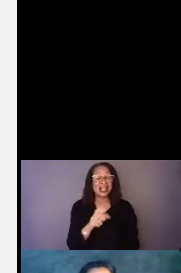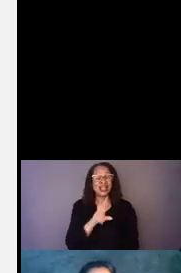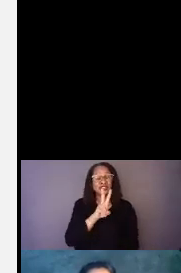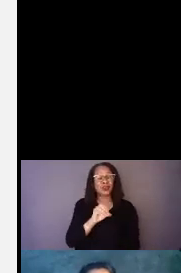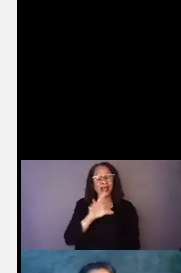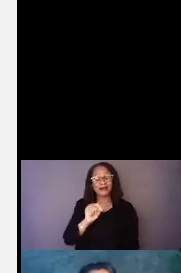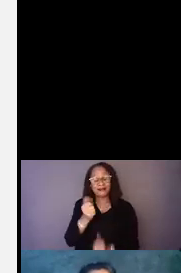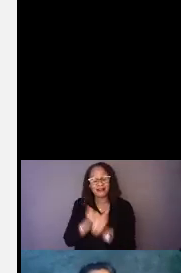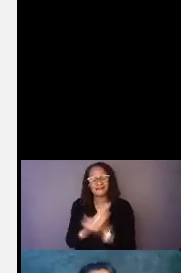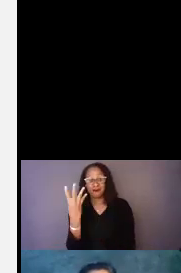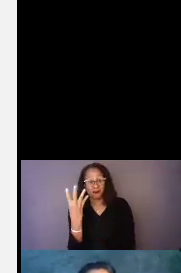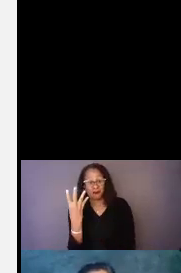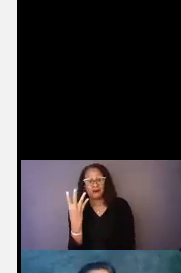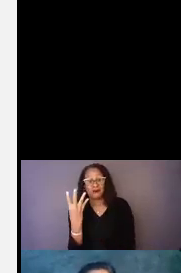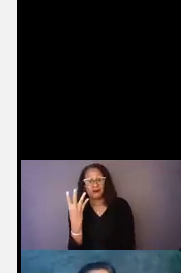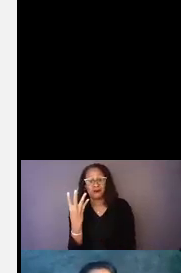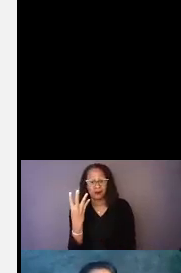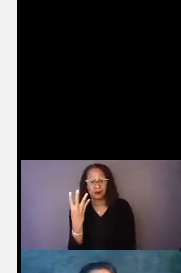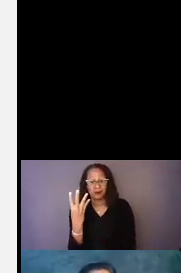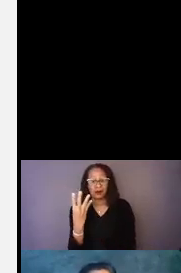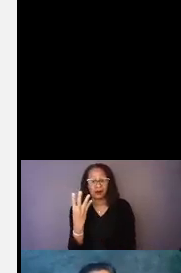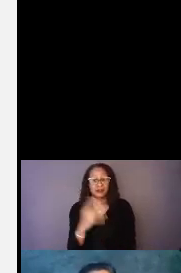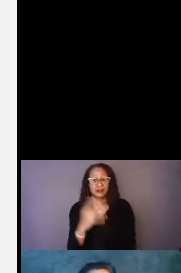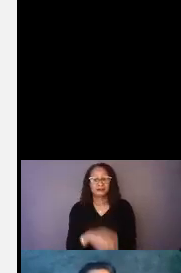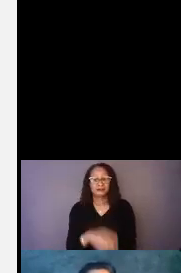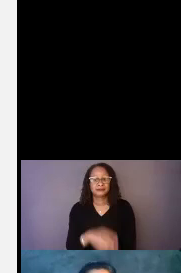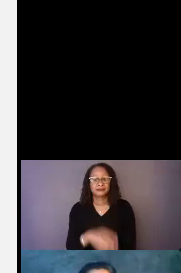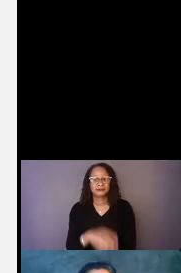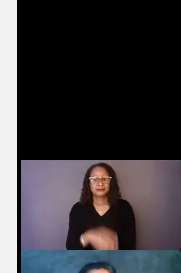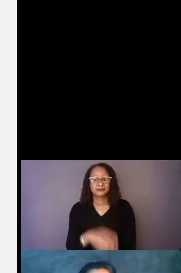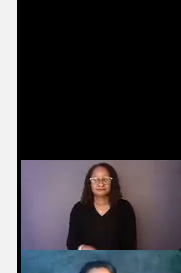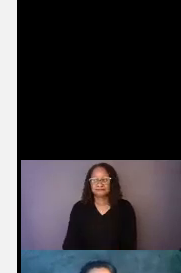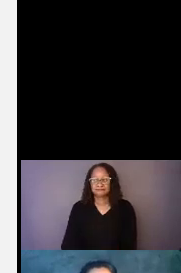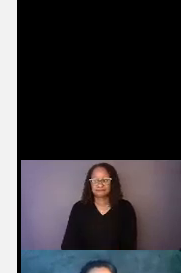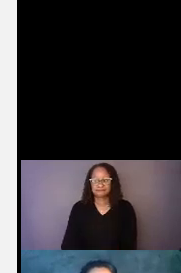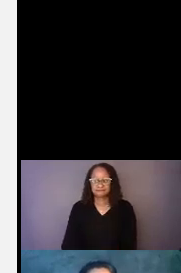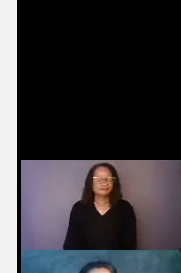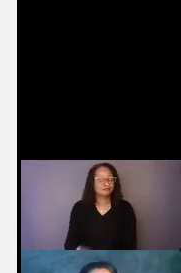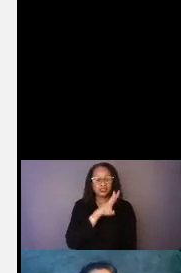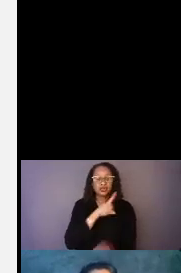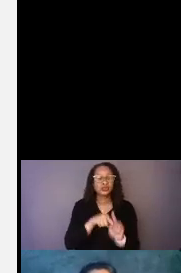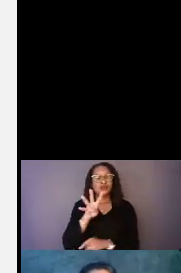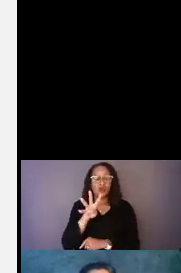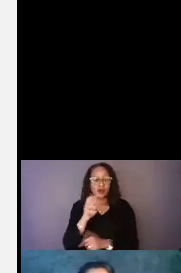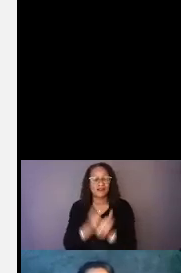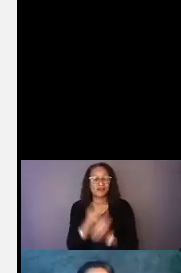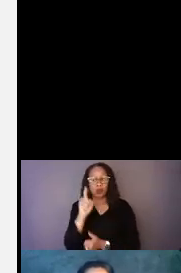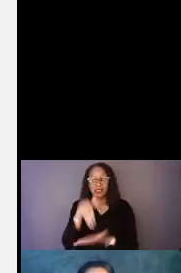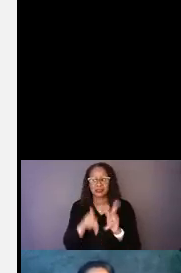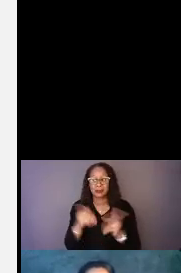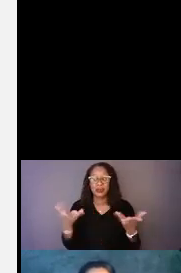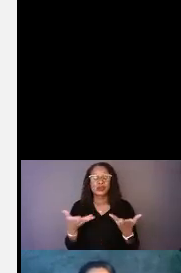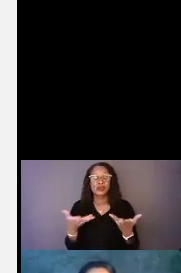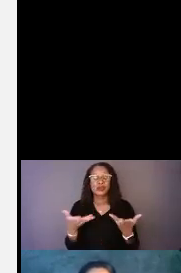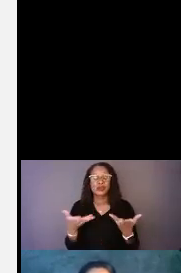four, two to four of every thousand people in the US are functionally deaf, which